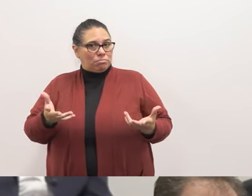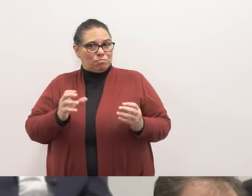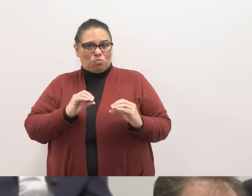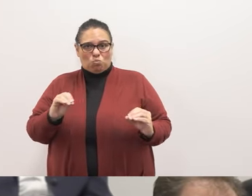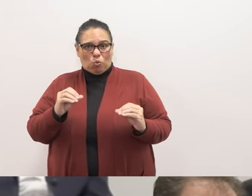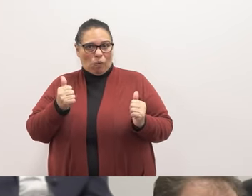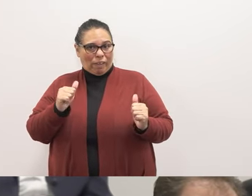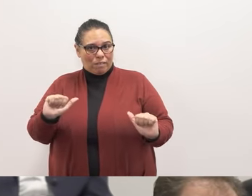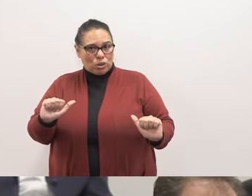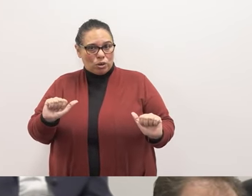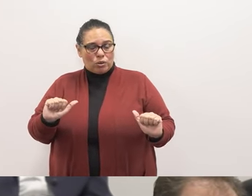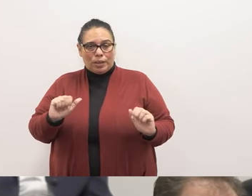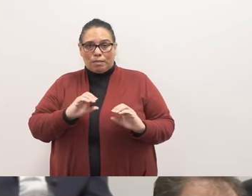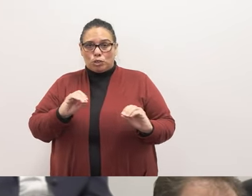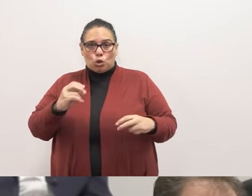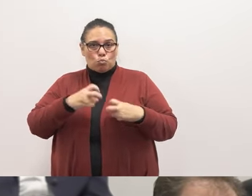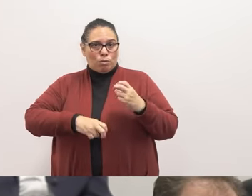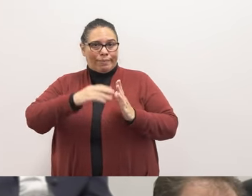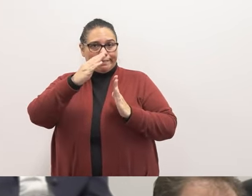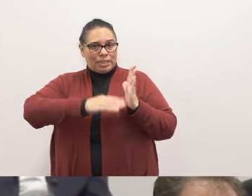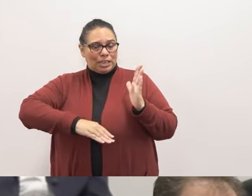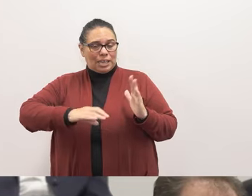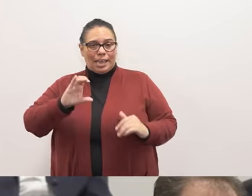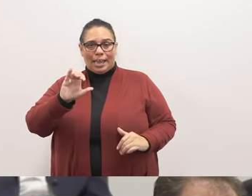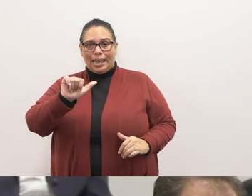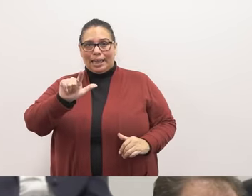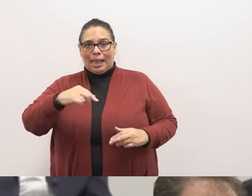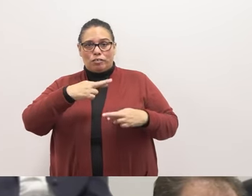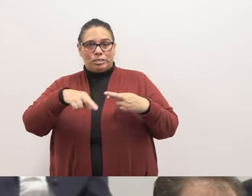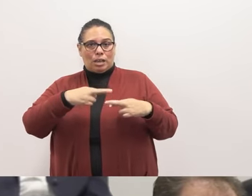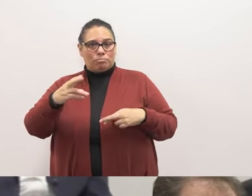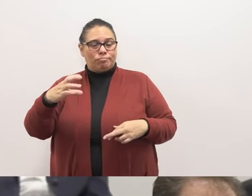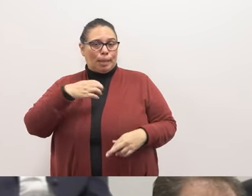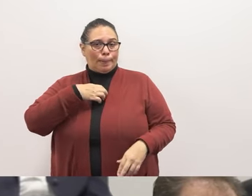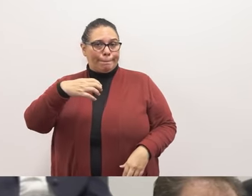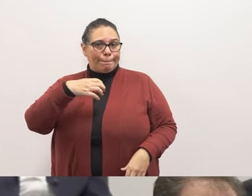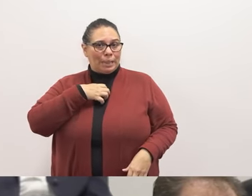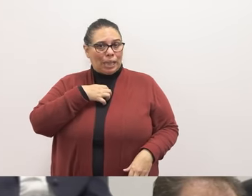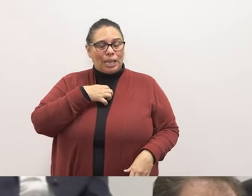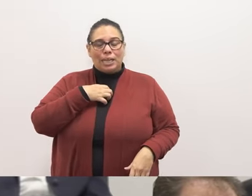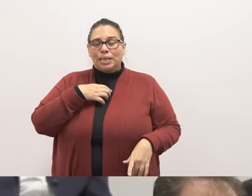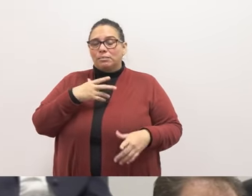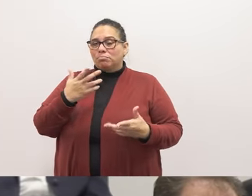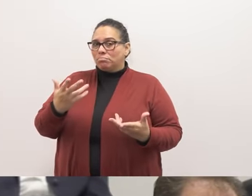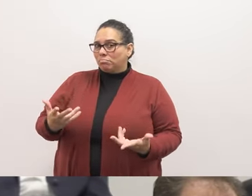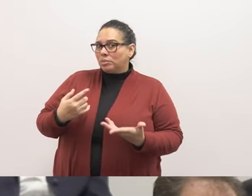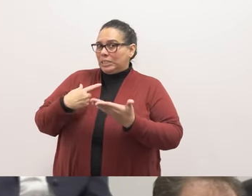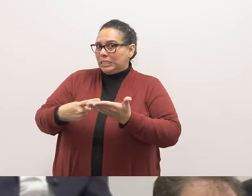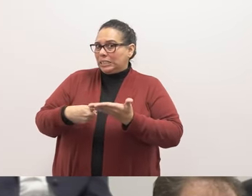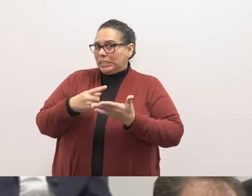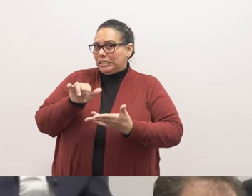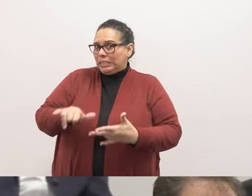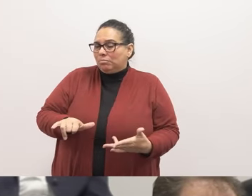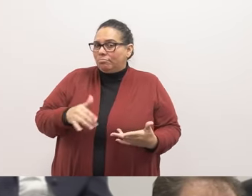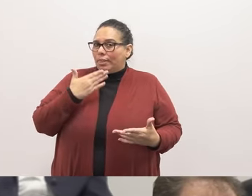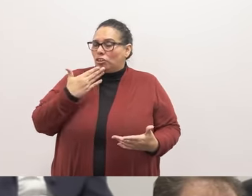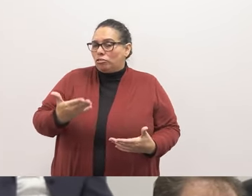effort, we have no problem filling out the Calvary cycle complaint form to investigate the district's management of this code. Thank you.